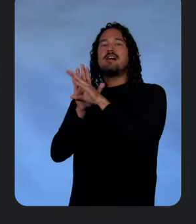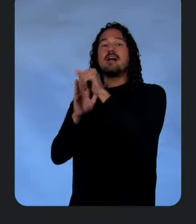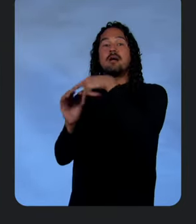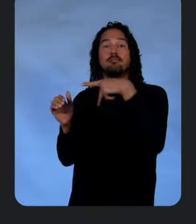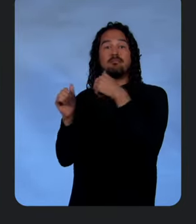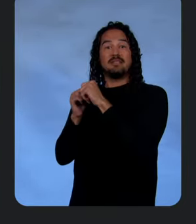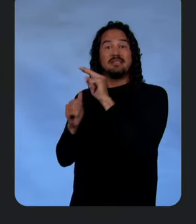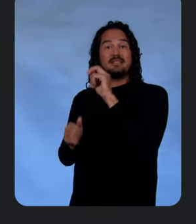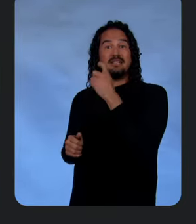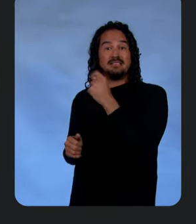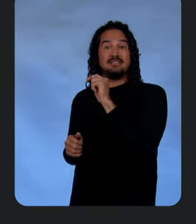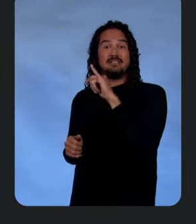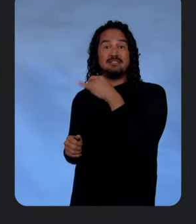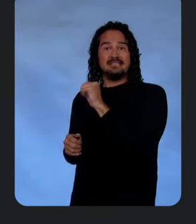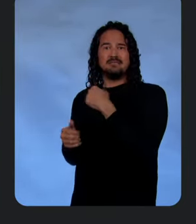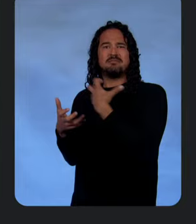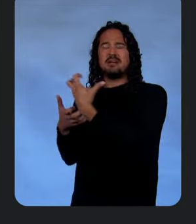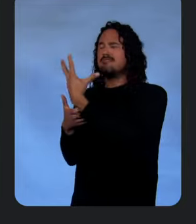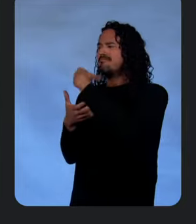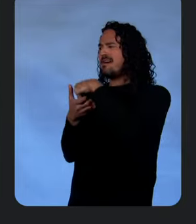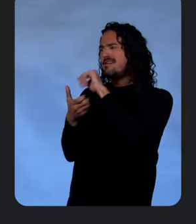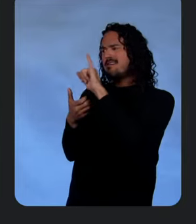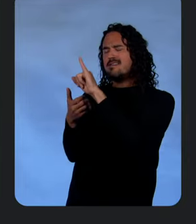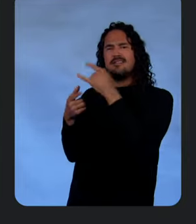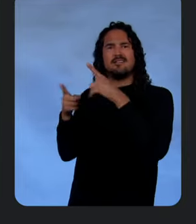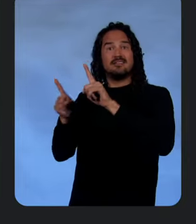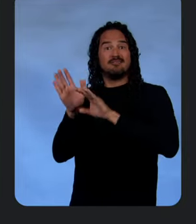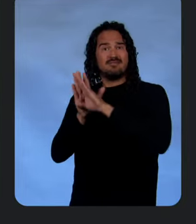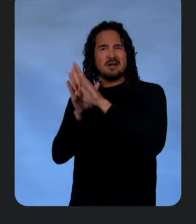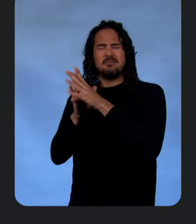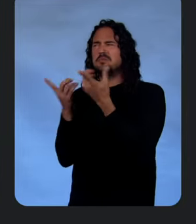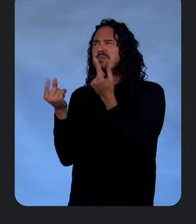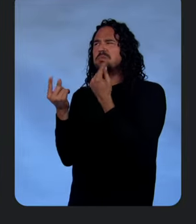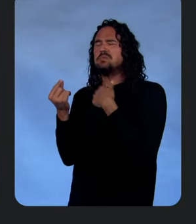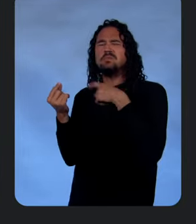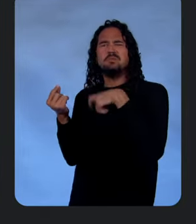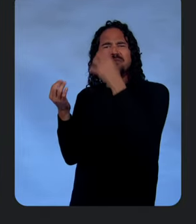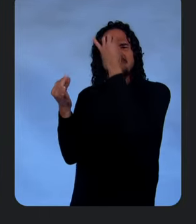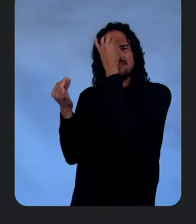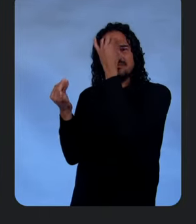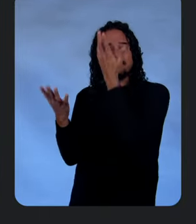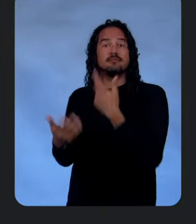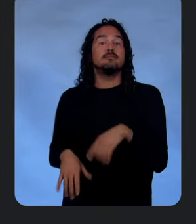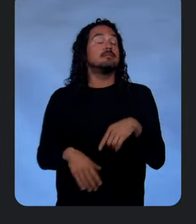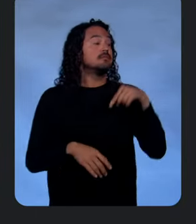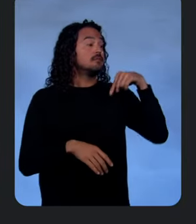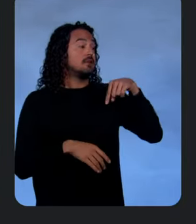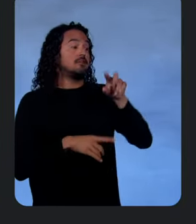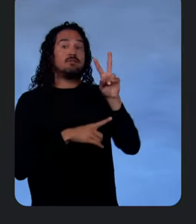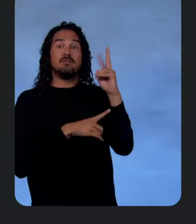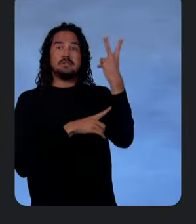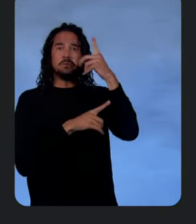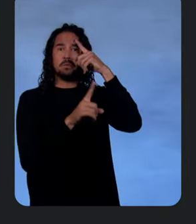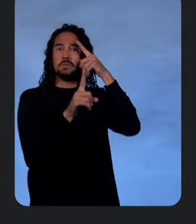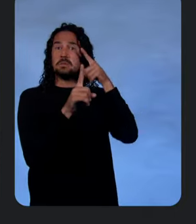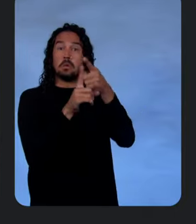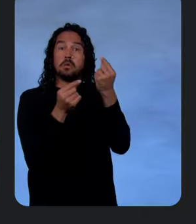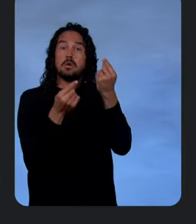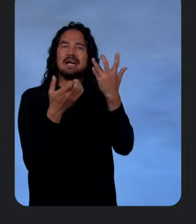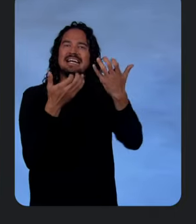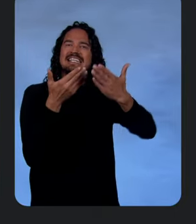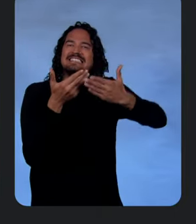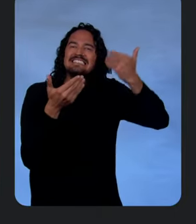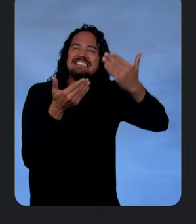AI in my development process. What do I need to think about? Our goal at Vercel is to make it very easy to create and publish